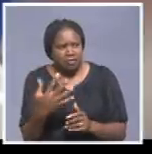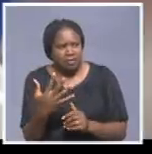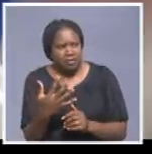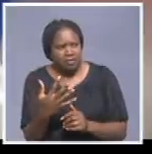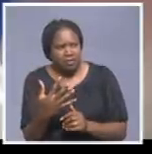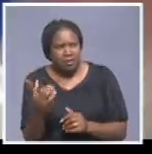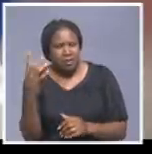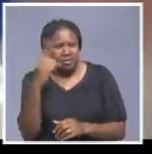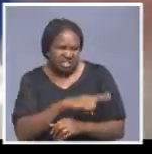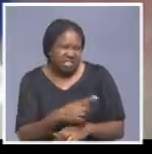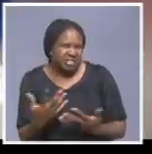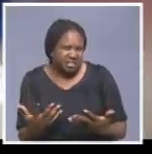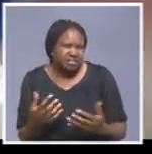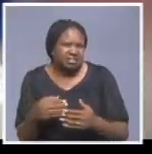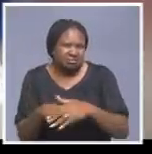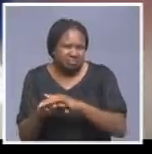days.